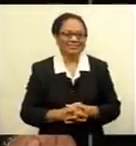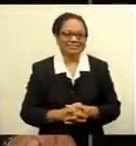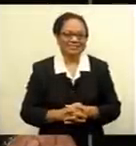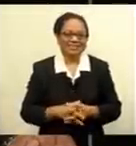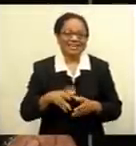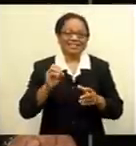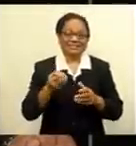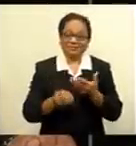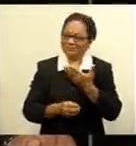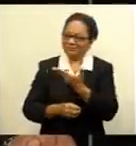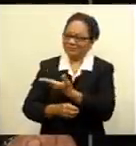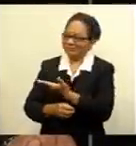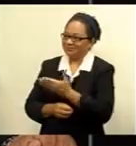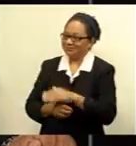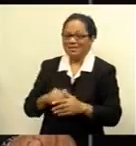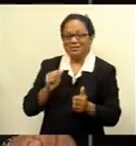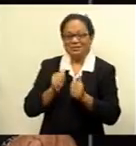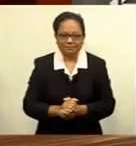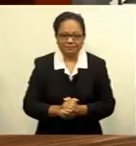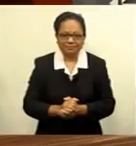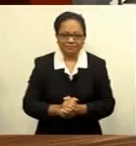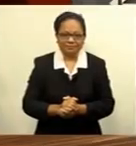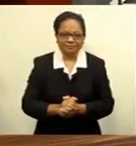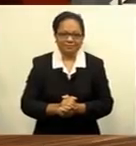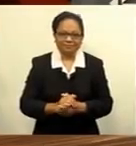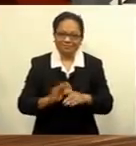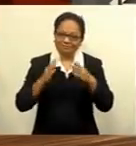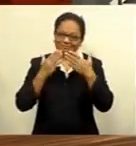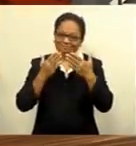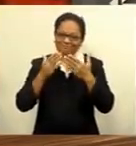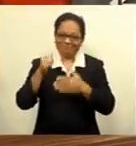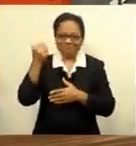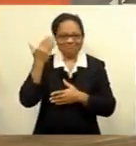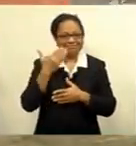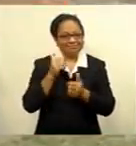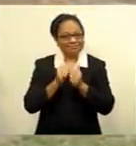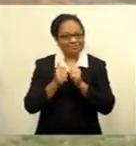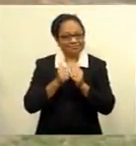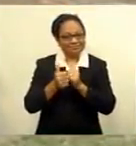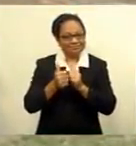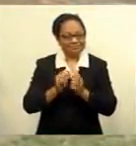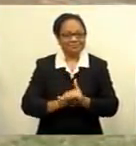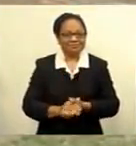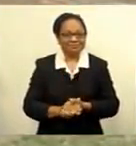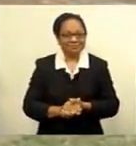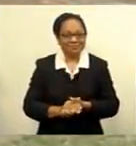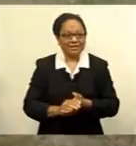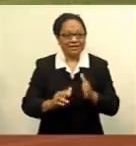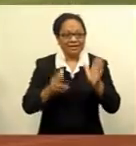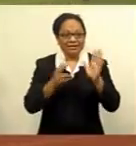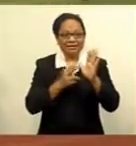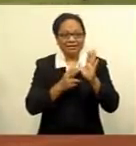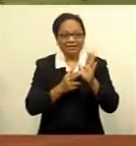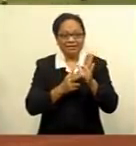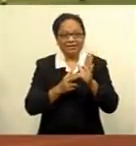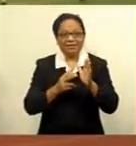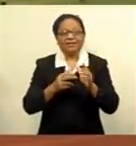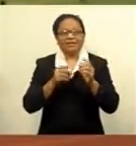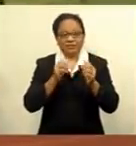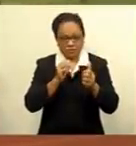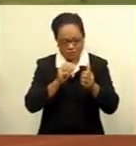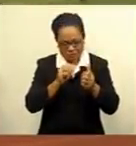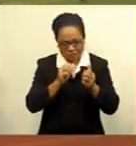Let's join Jamie now for all the latest in sports. Good evening in sports tonight. NSOs work hard on return-to-play